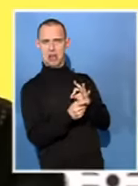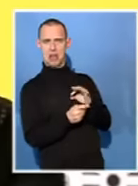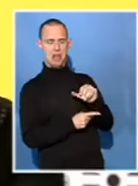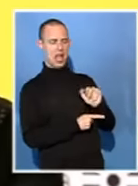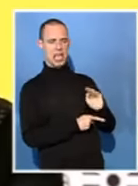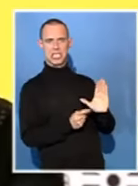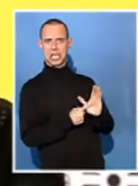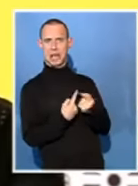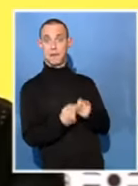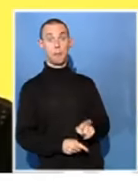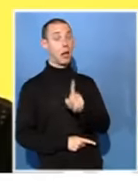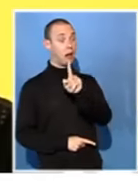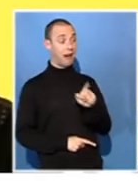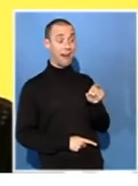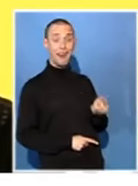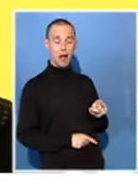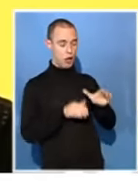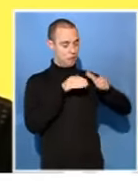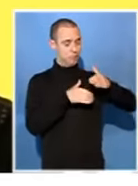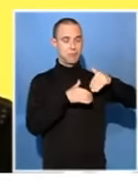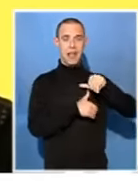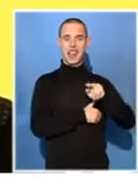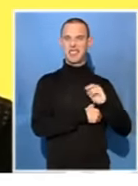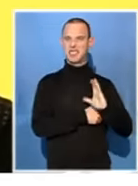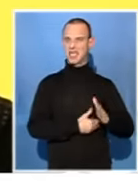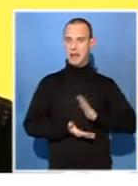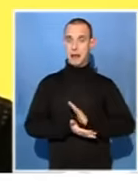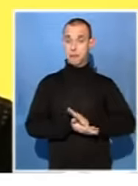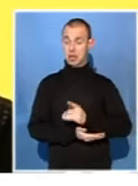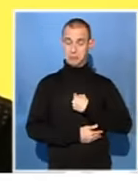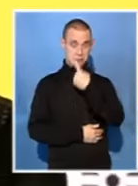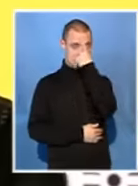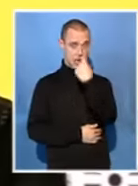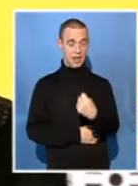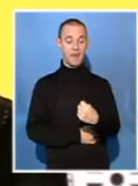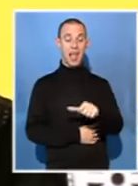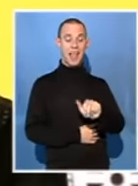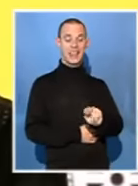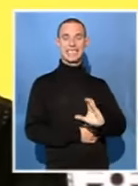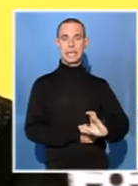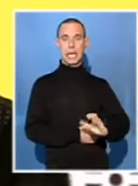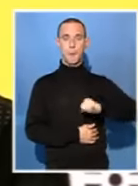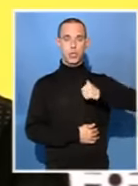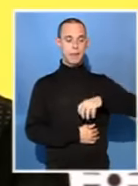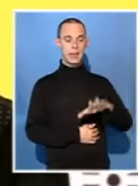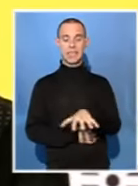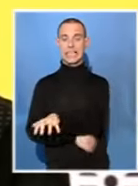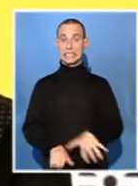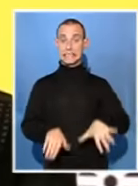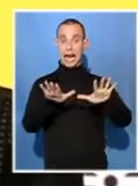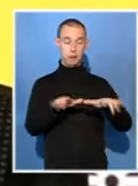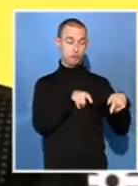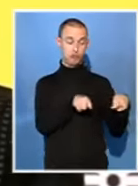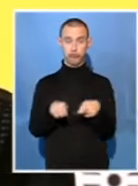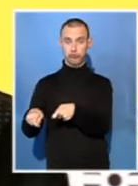We are confident that we will retain all 10 municipalities currently under the control of the ANC